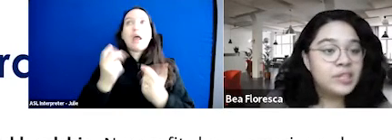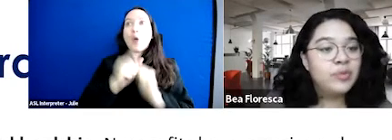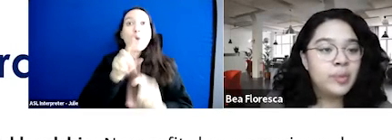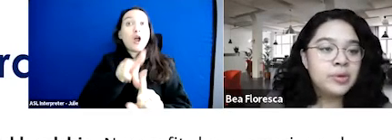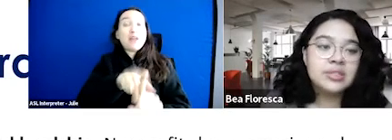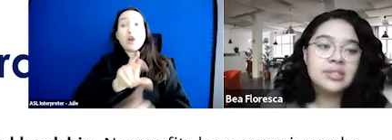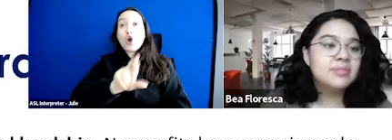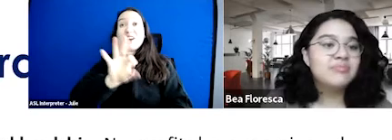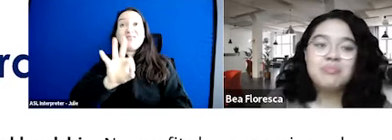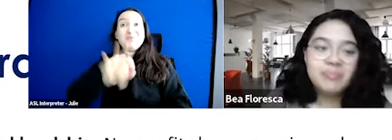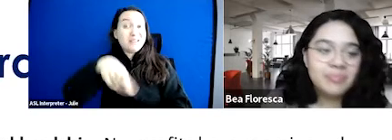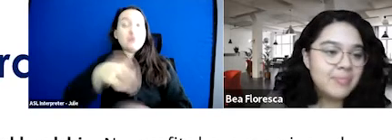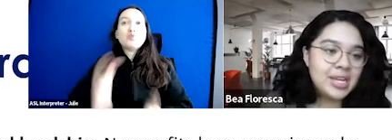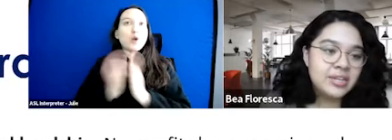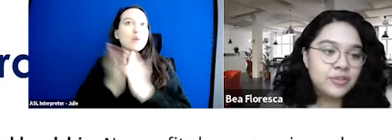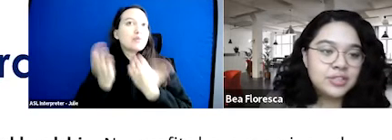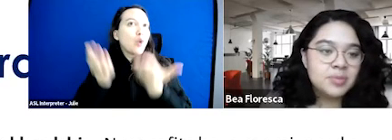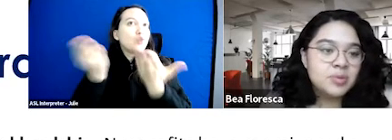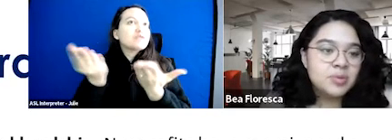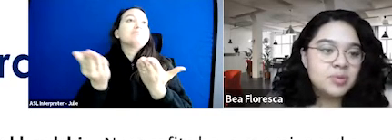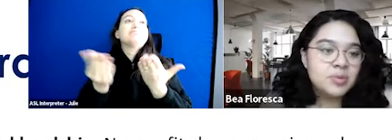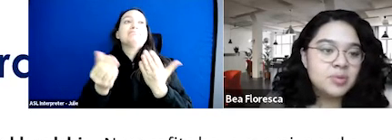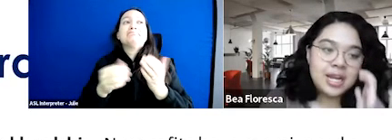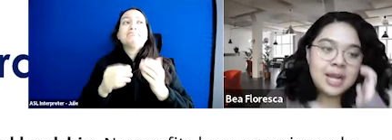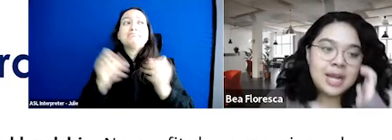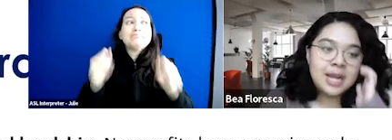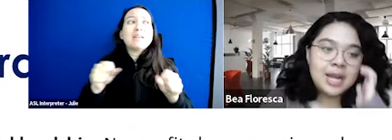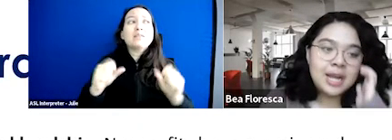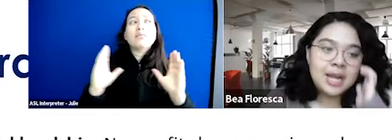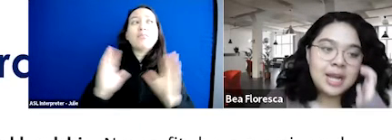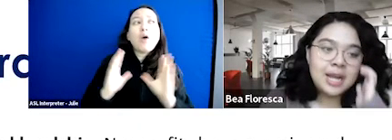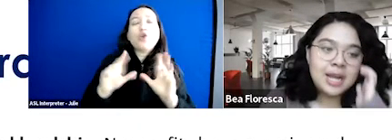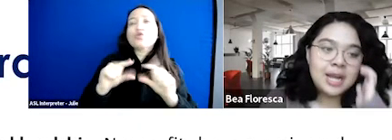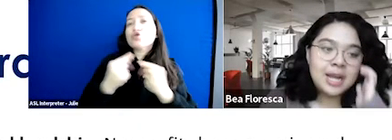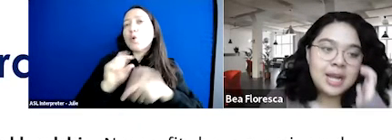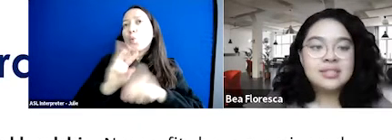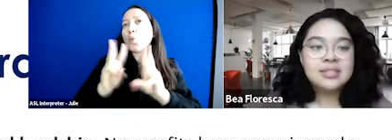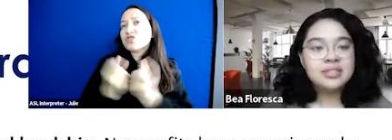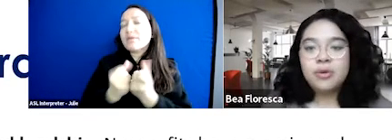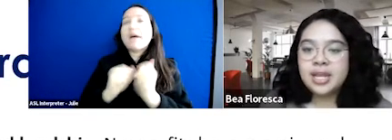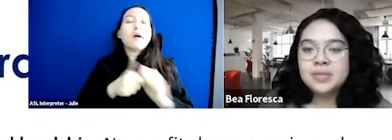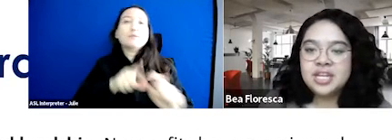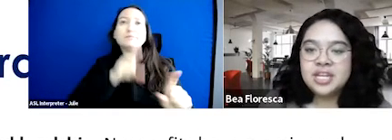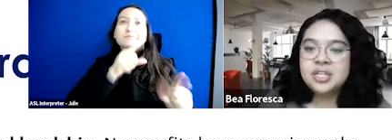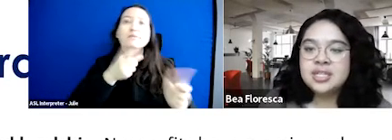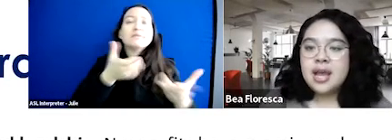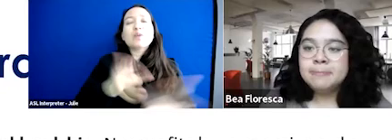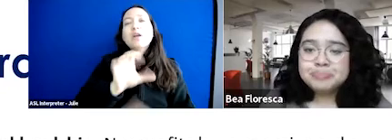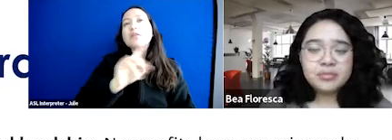or requests for proposals, many different types of small group workshops, how to deal with compliance and reporting expectations.